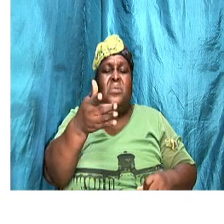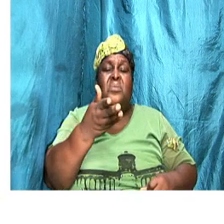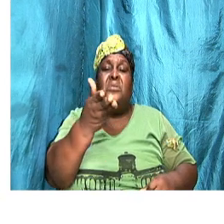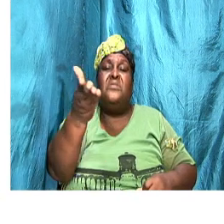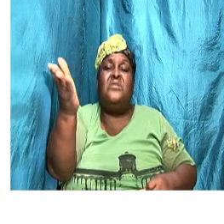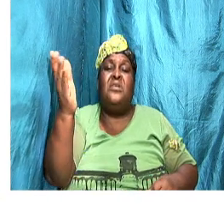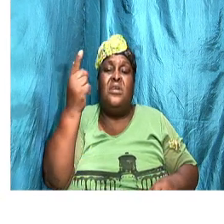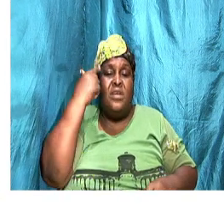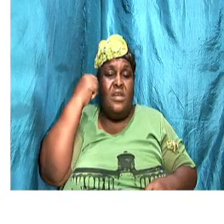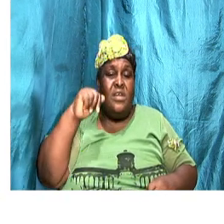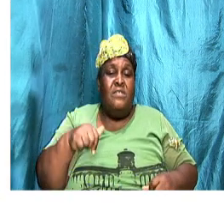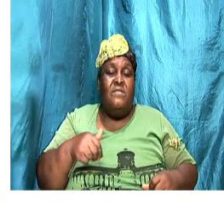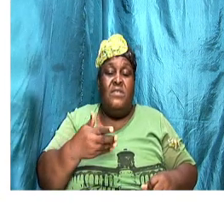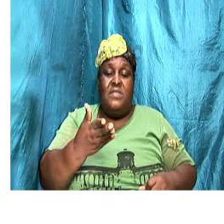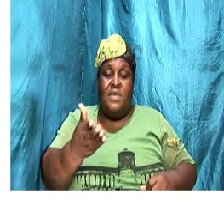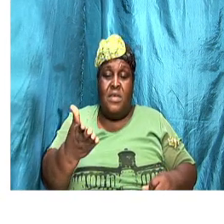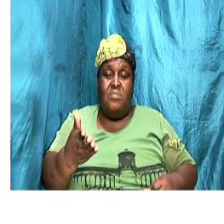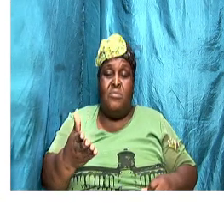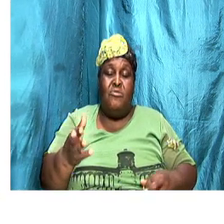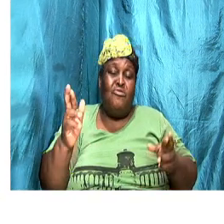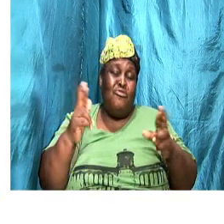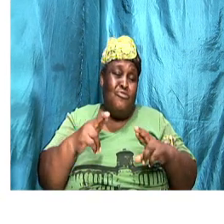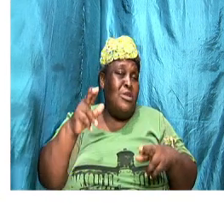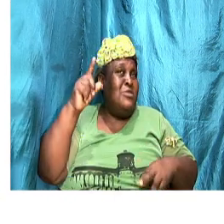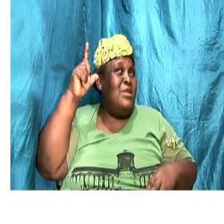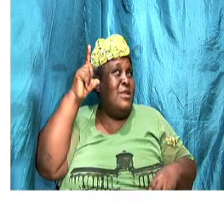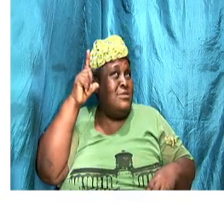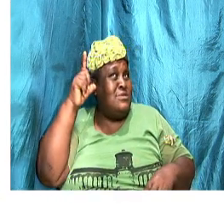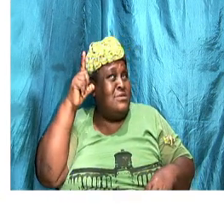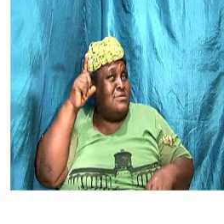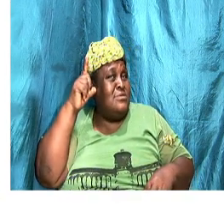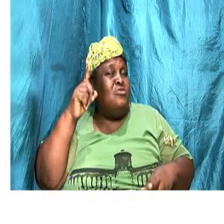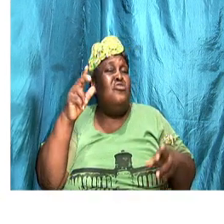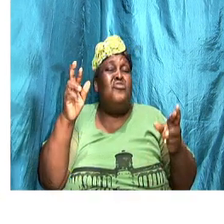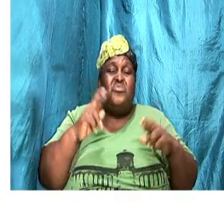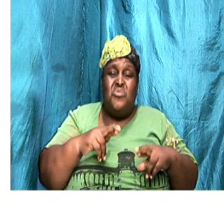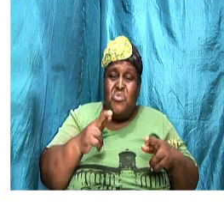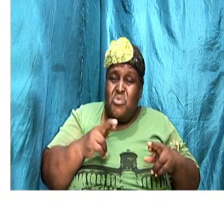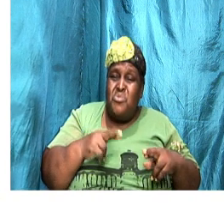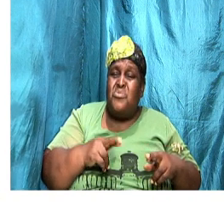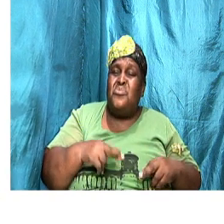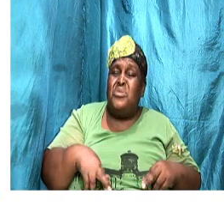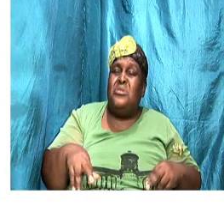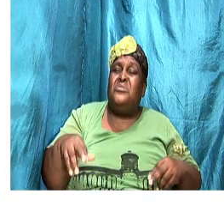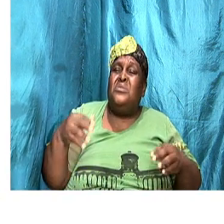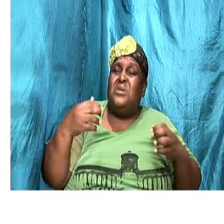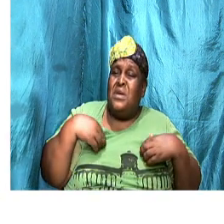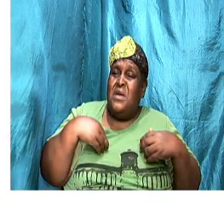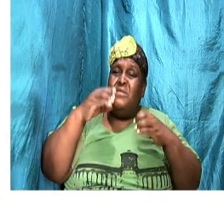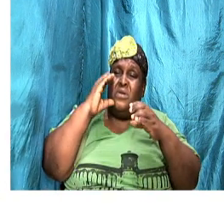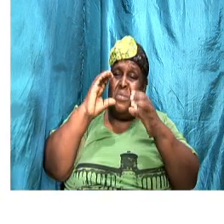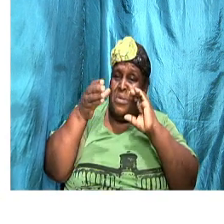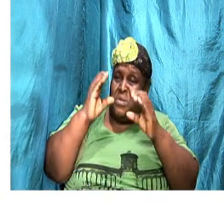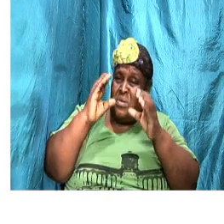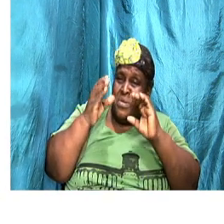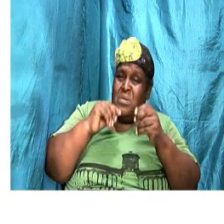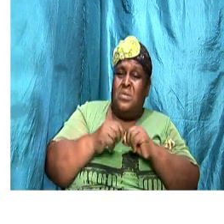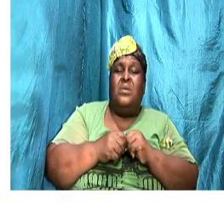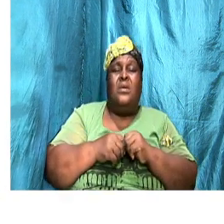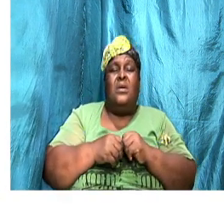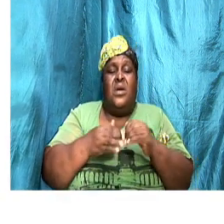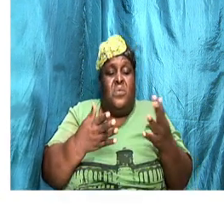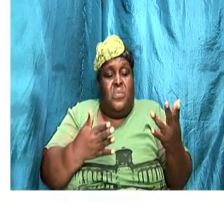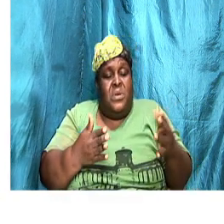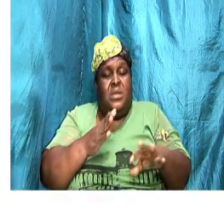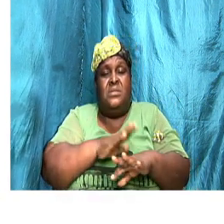and that you are ready to listen, ready to have the conversation and you are waiting for them to work out the internal conflicts, the thoughts that